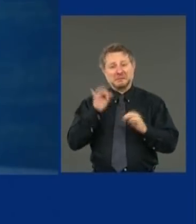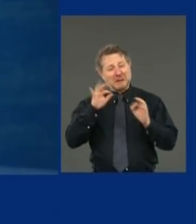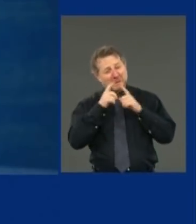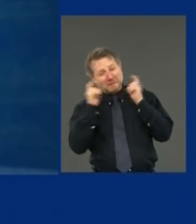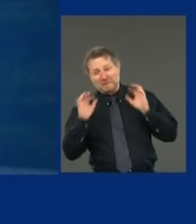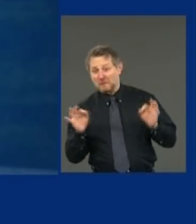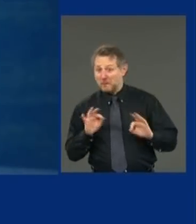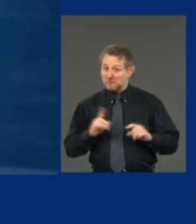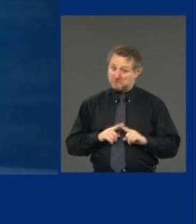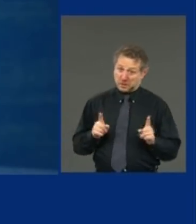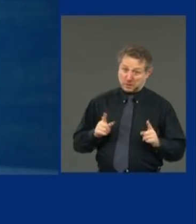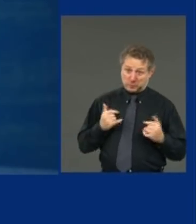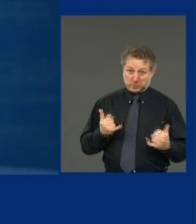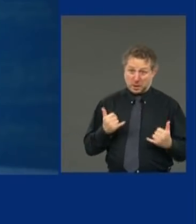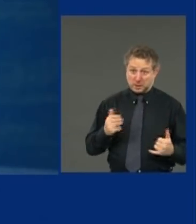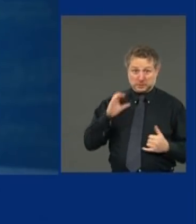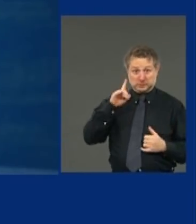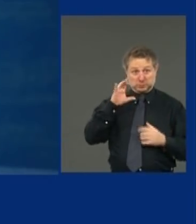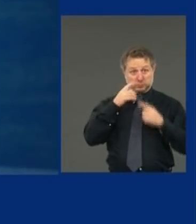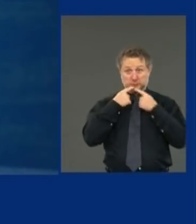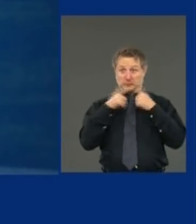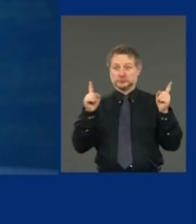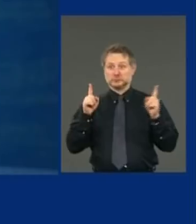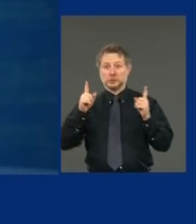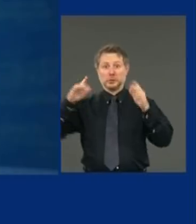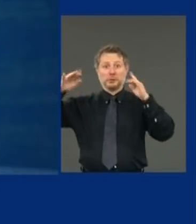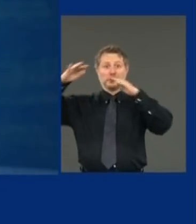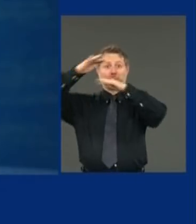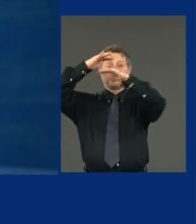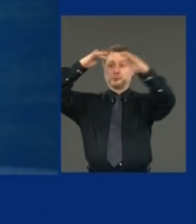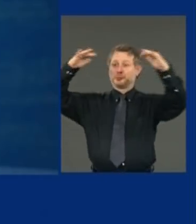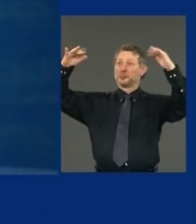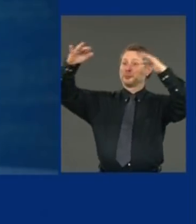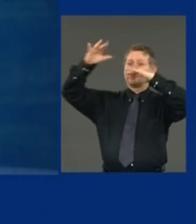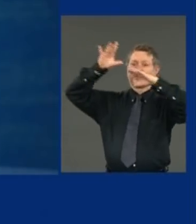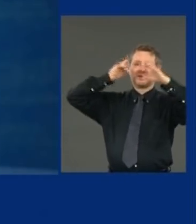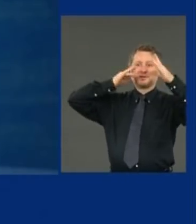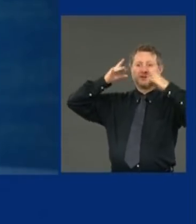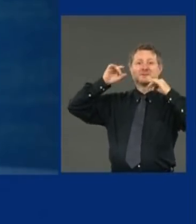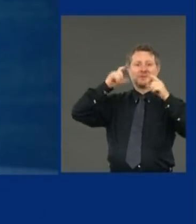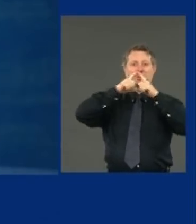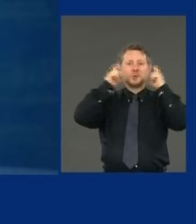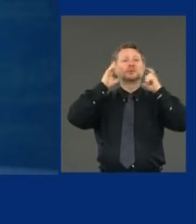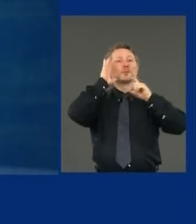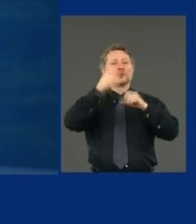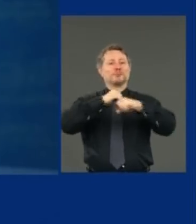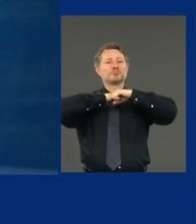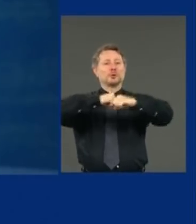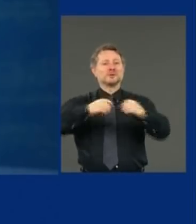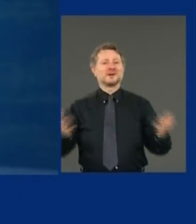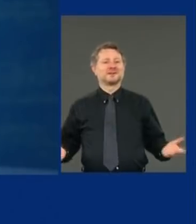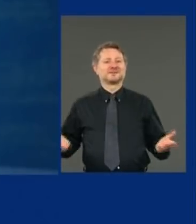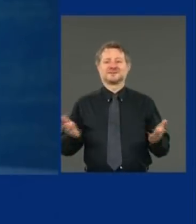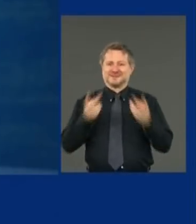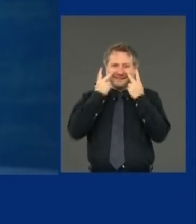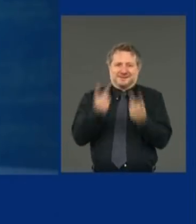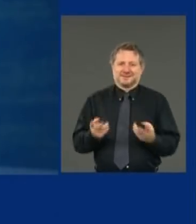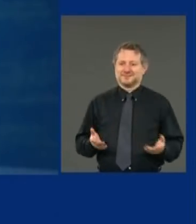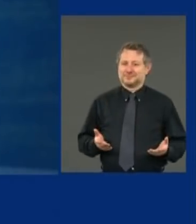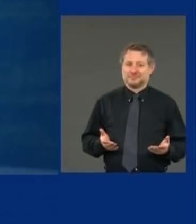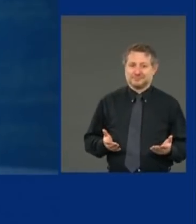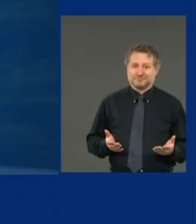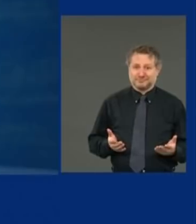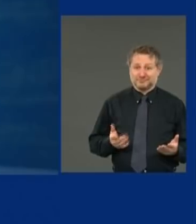primarily airborne, you know the mask works. How do you know the mask works? First